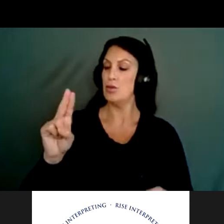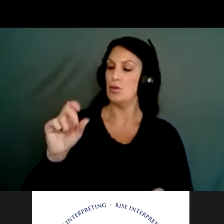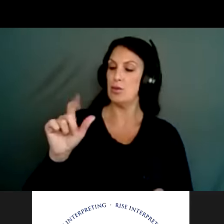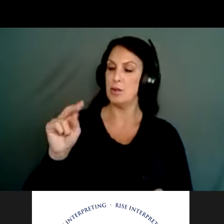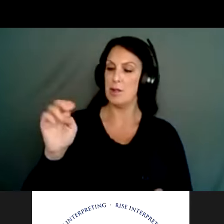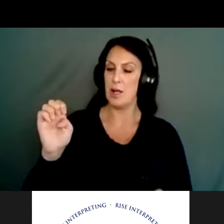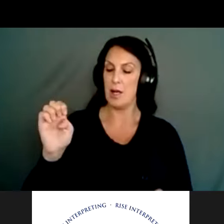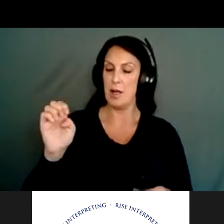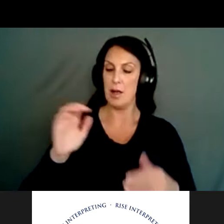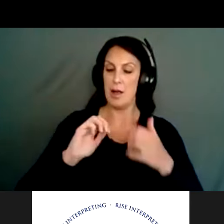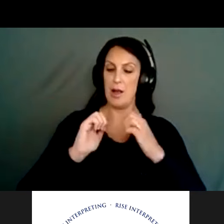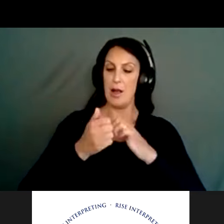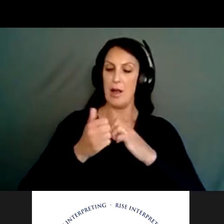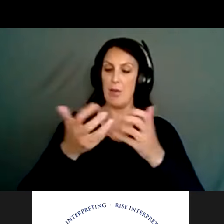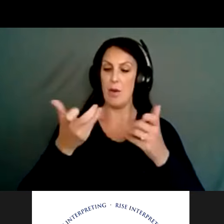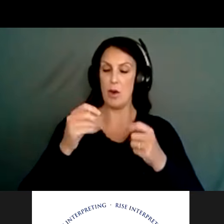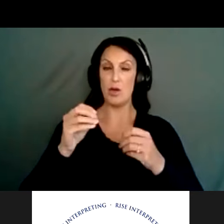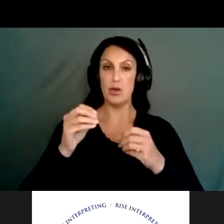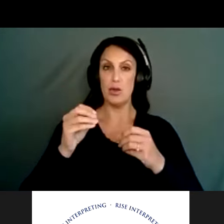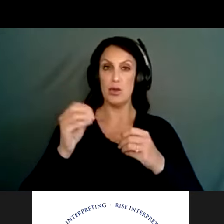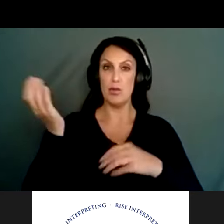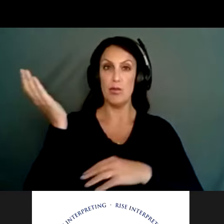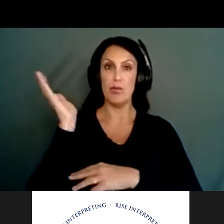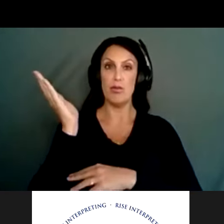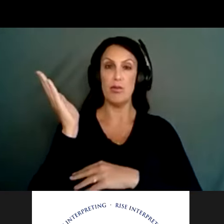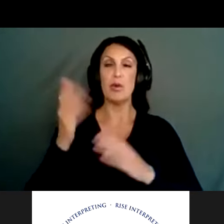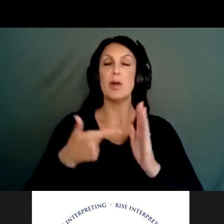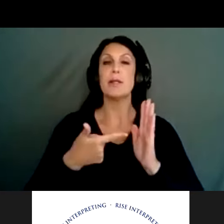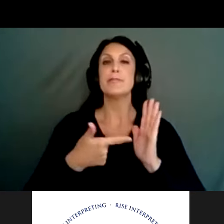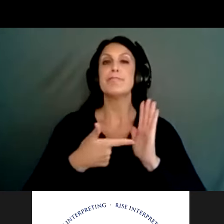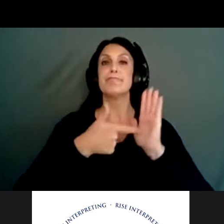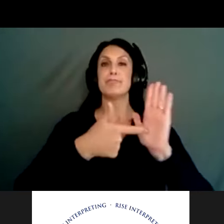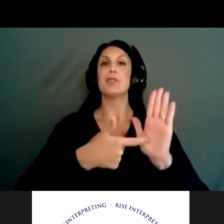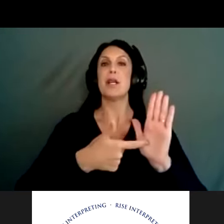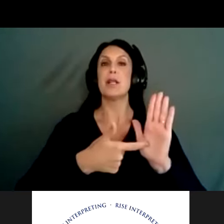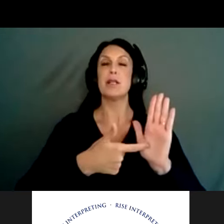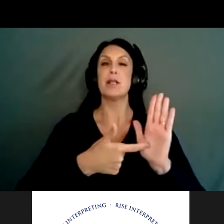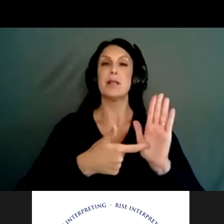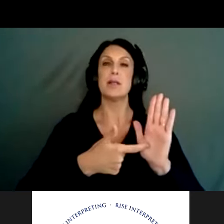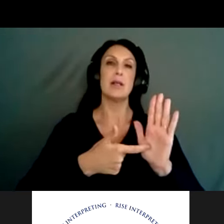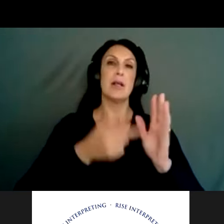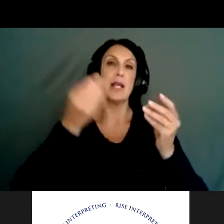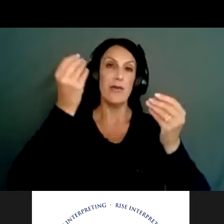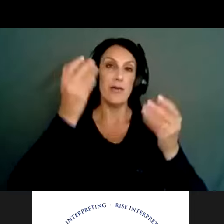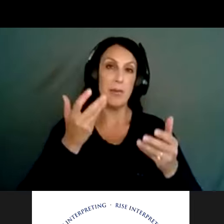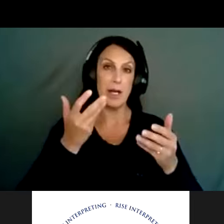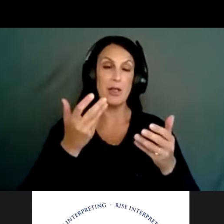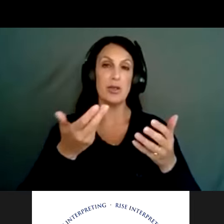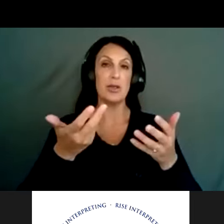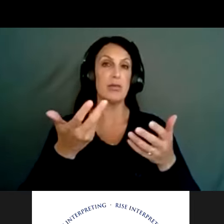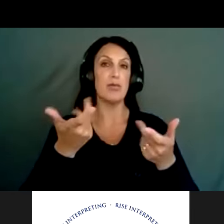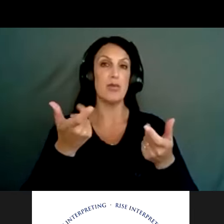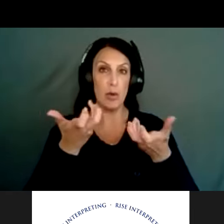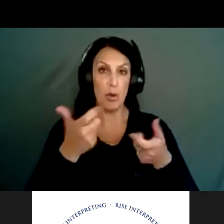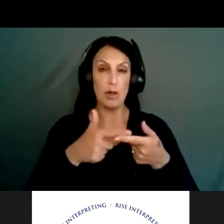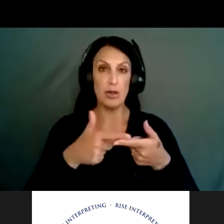how do we want to present the data? Um, people request data, um, do we want to have briefs? What kind